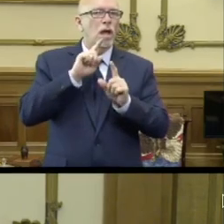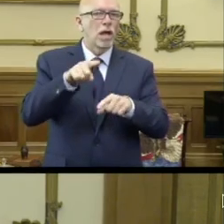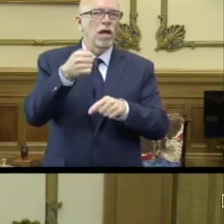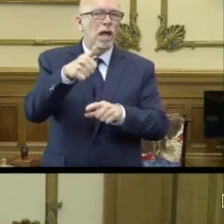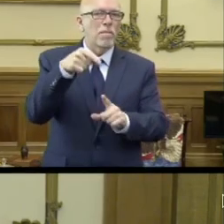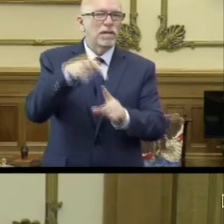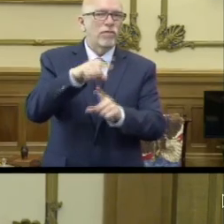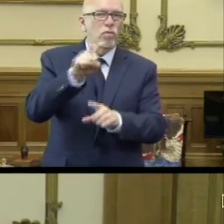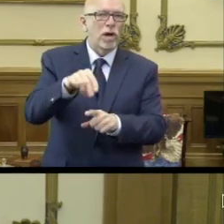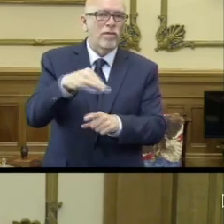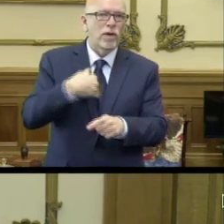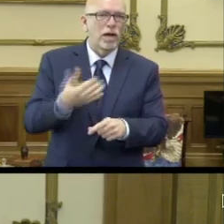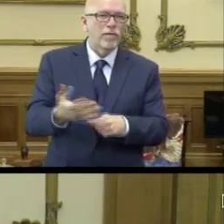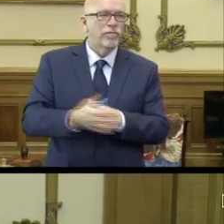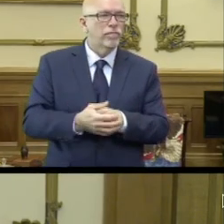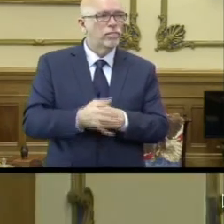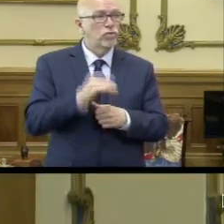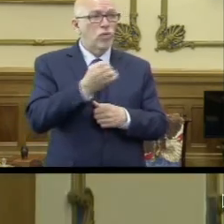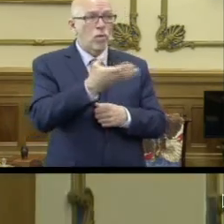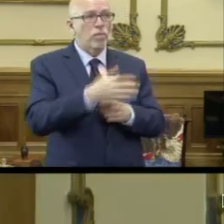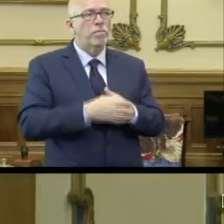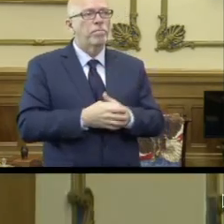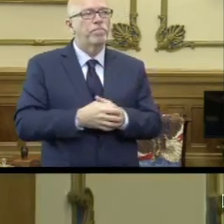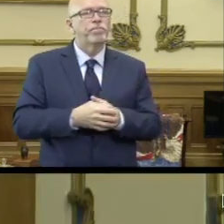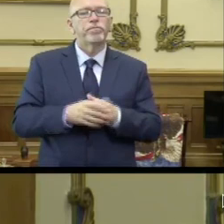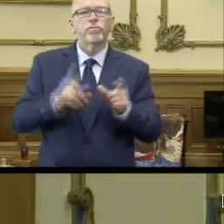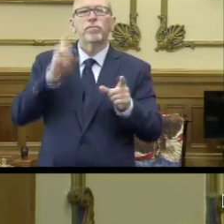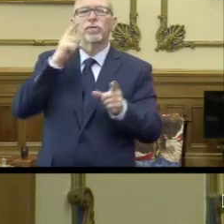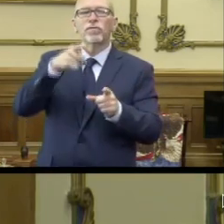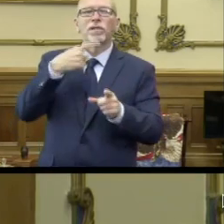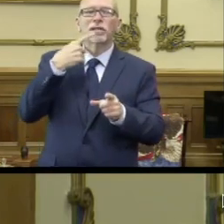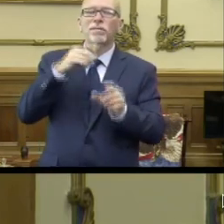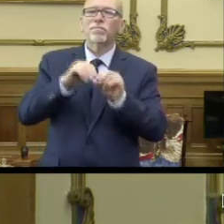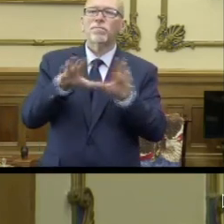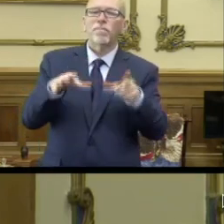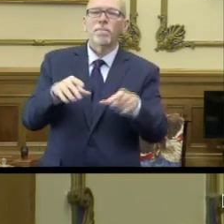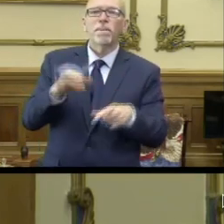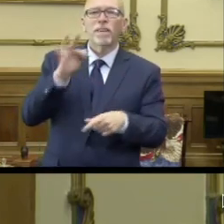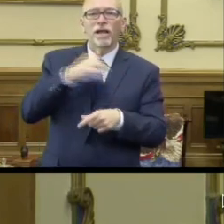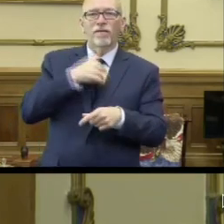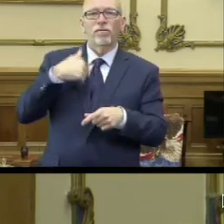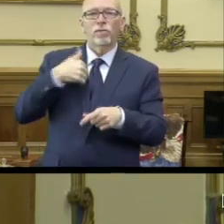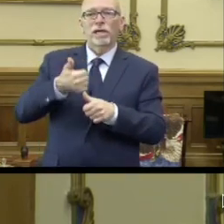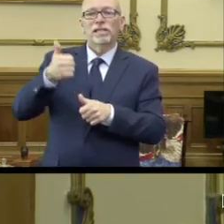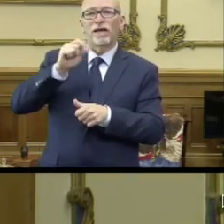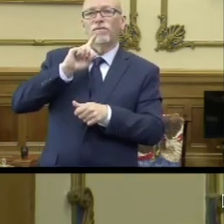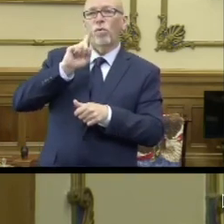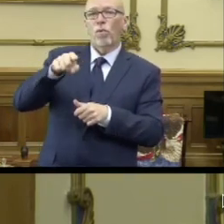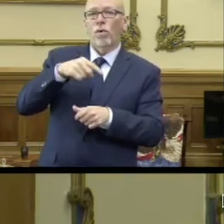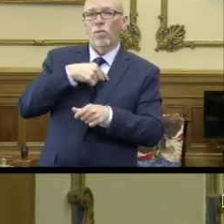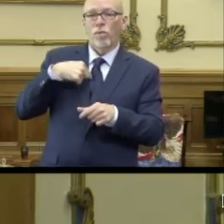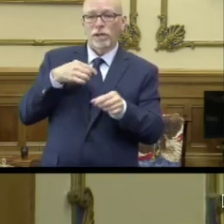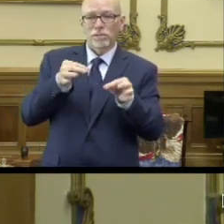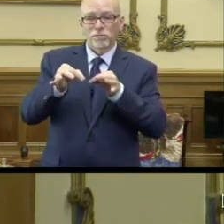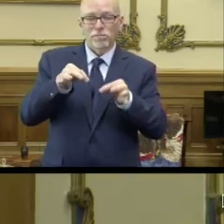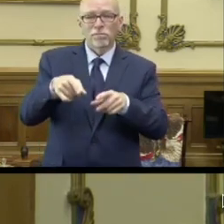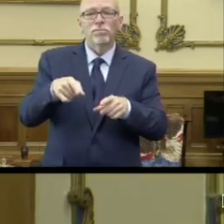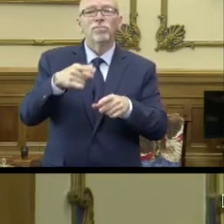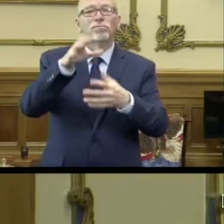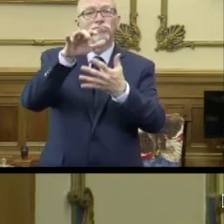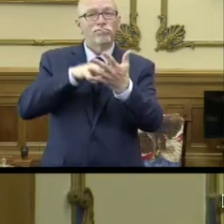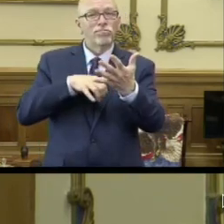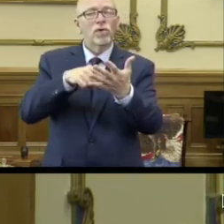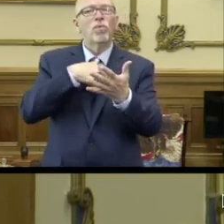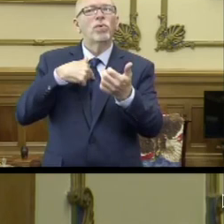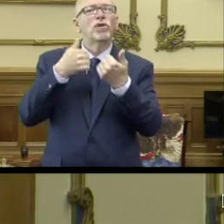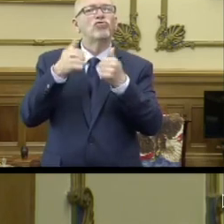specific question you might have. Joe? I think the governor says it very well. You know, we put the executive order together. It is, we try to